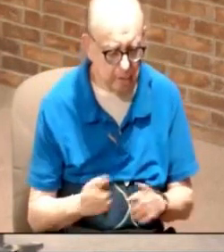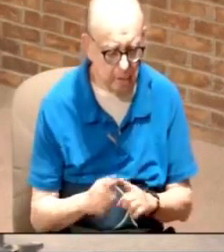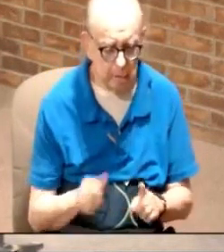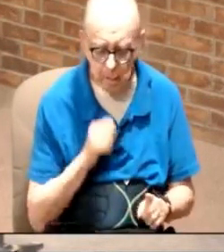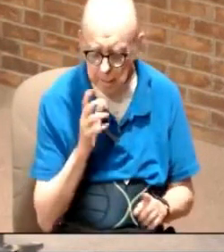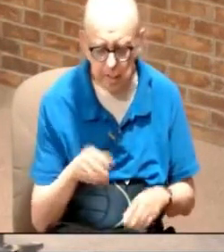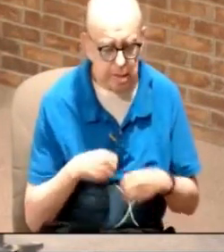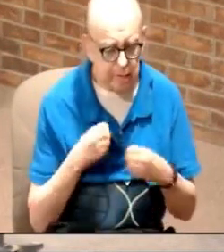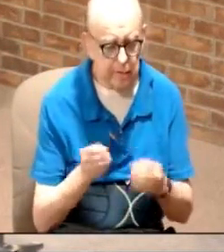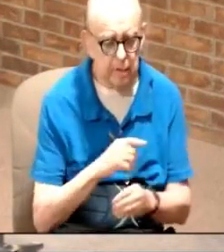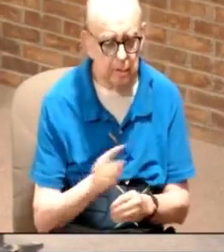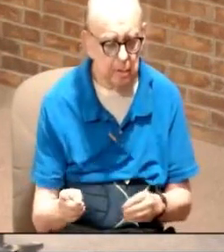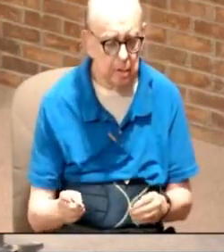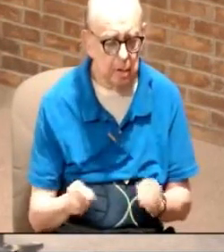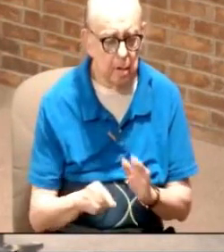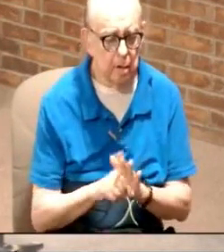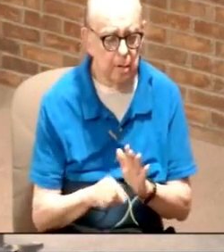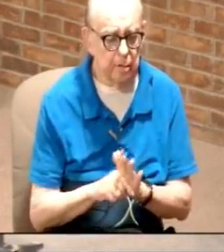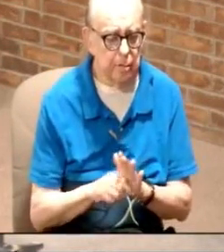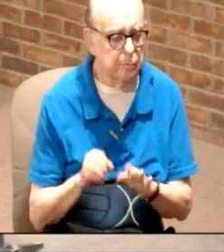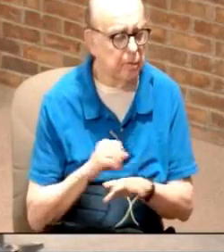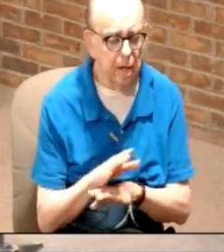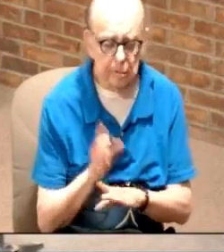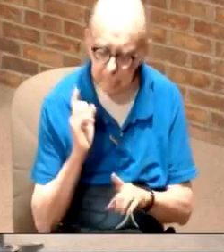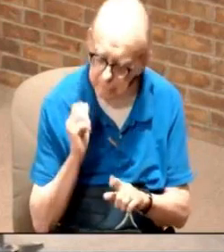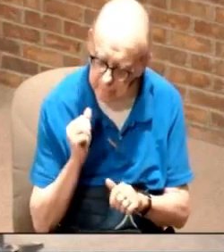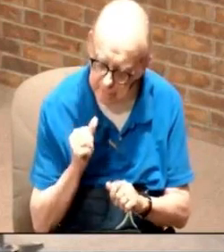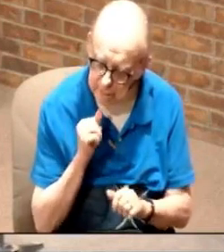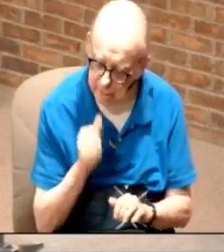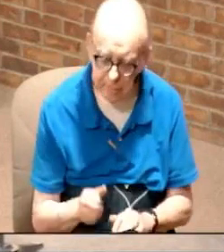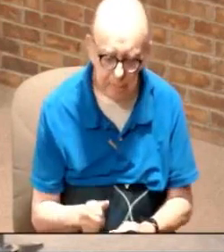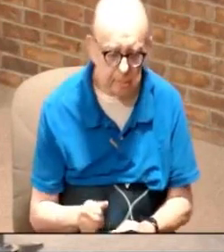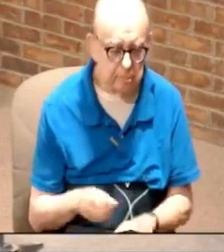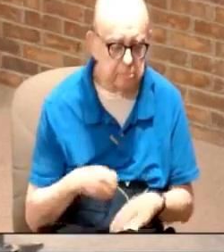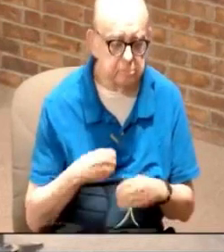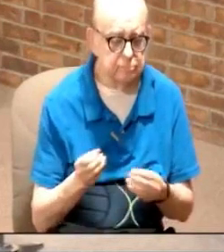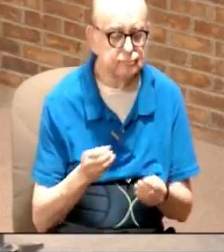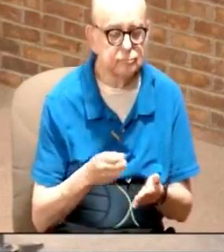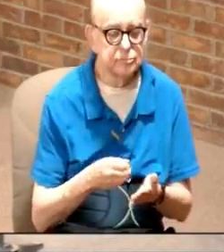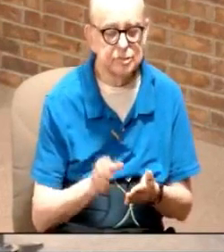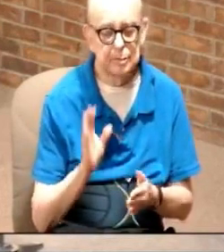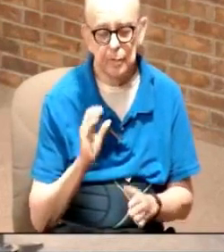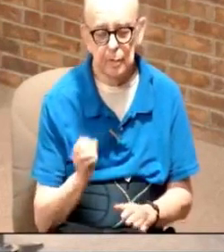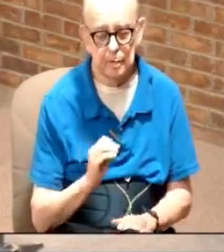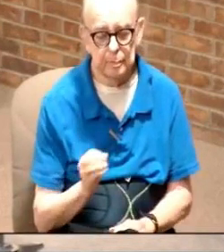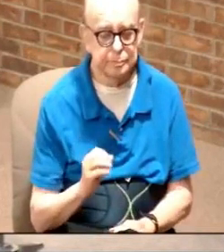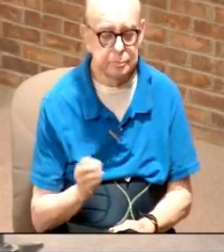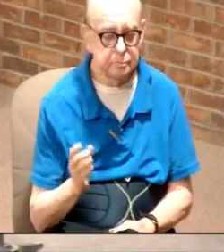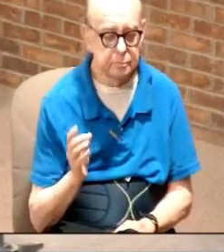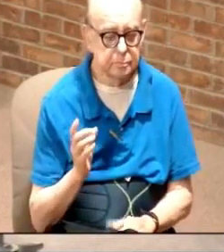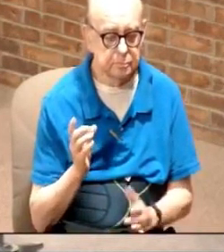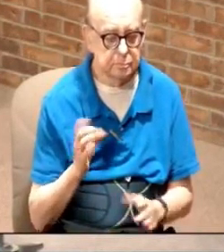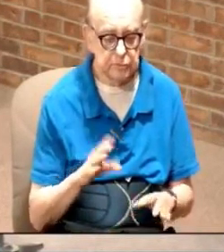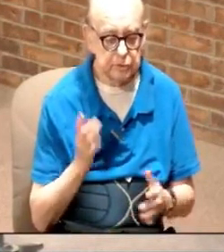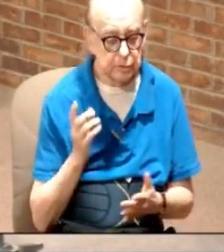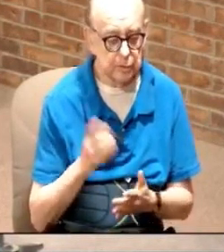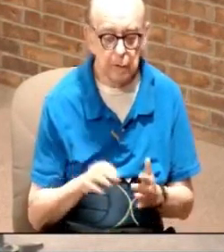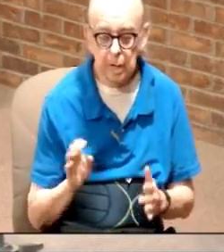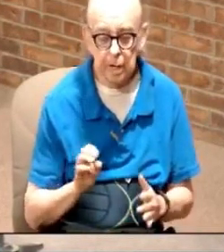not really giving them scriptural counseling. You're just sending them out on their own and just do whatever.